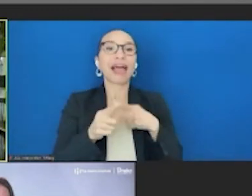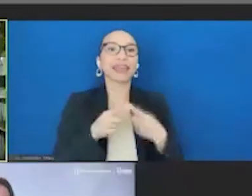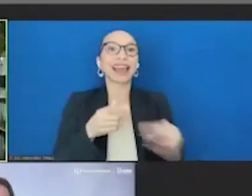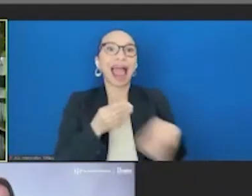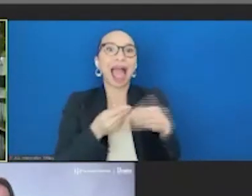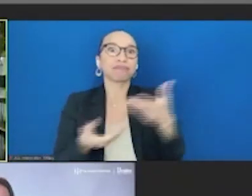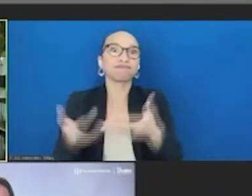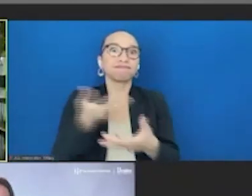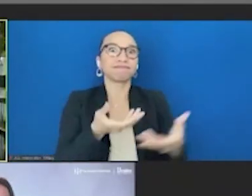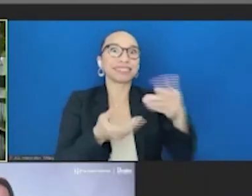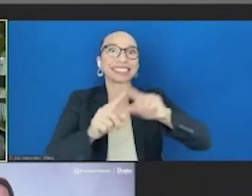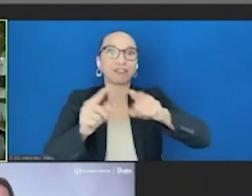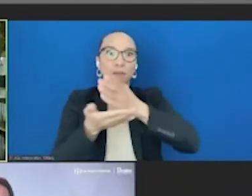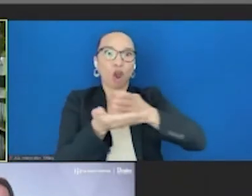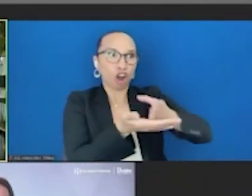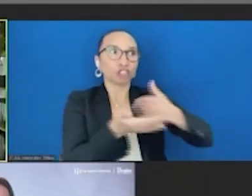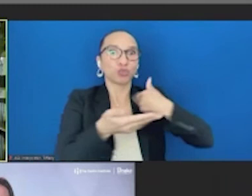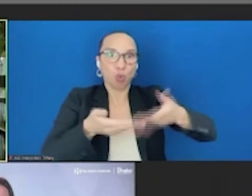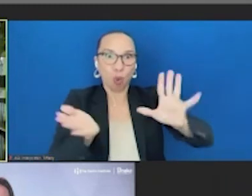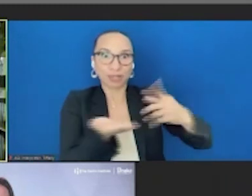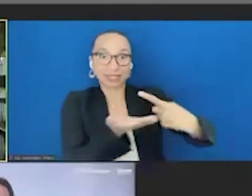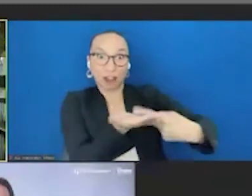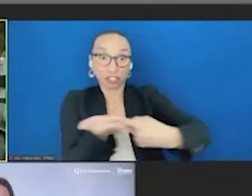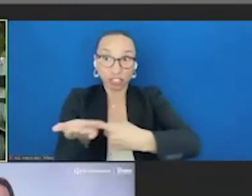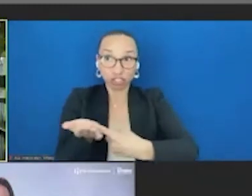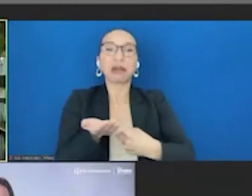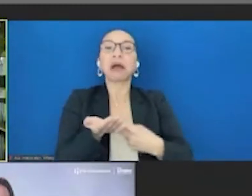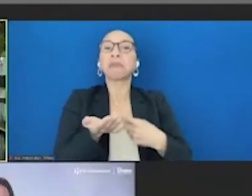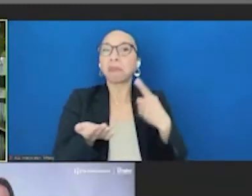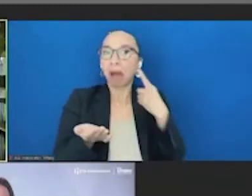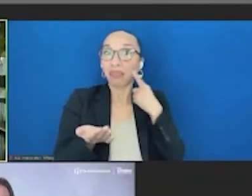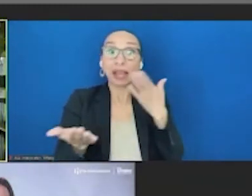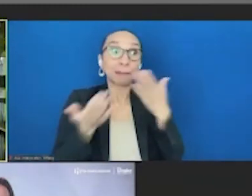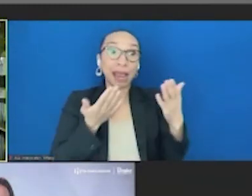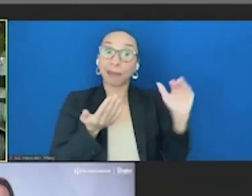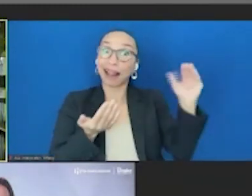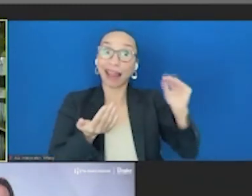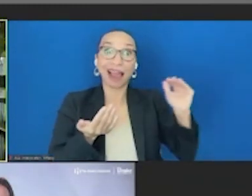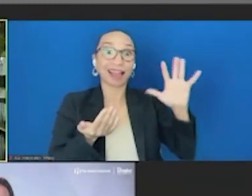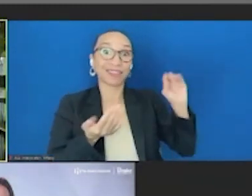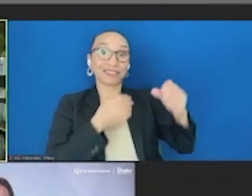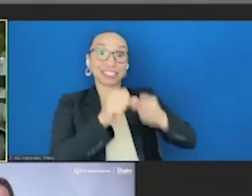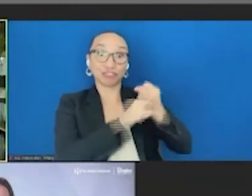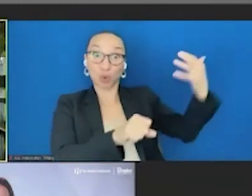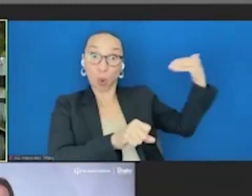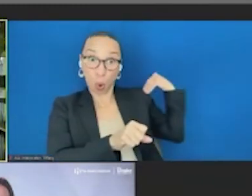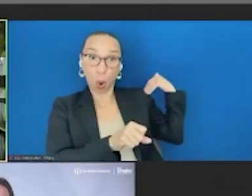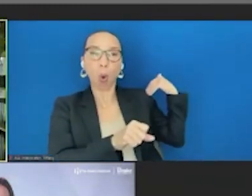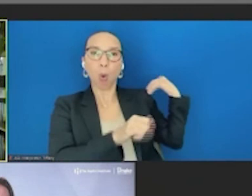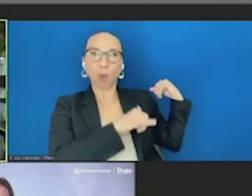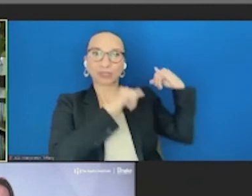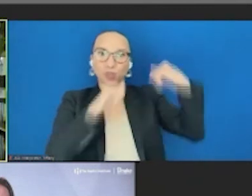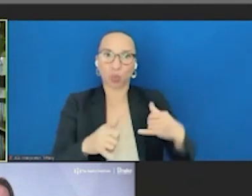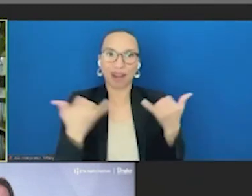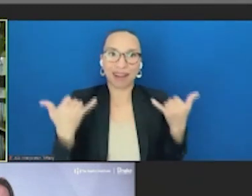through public discourse, I think we may be able to, again, like we did 50 years ago, step back and actually create some